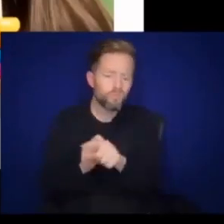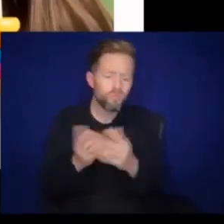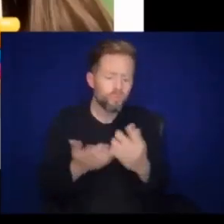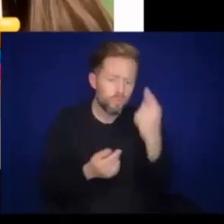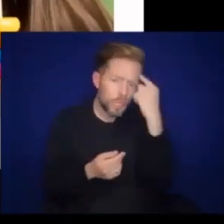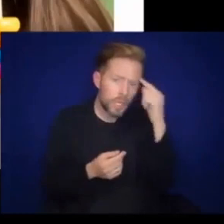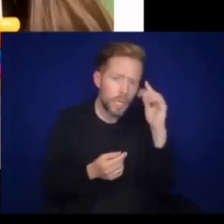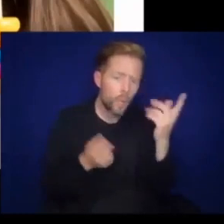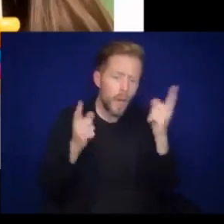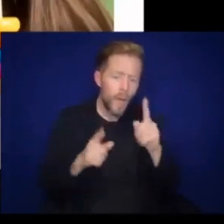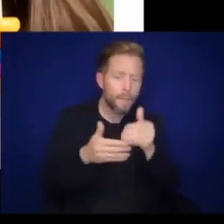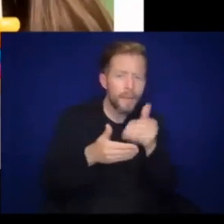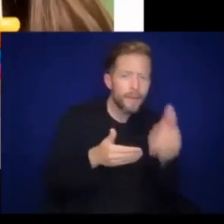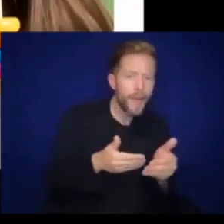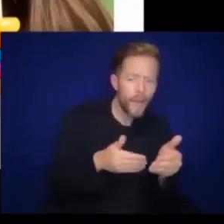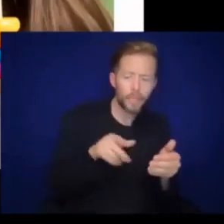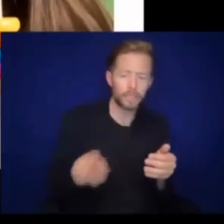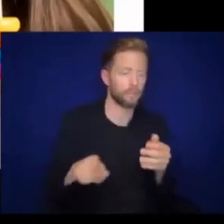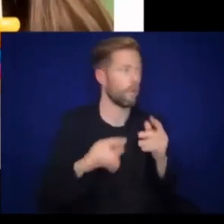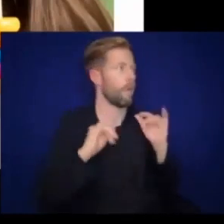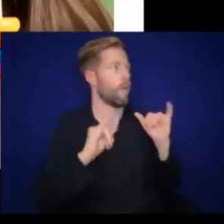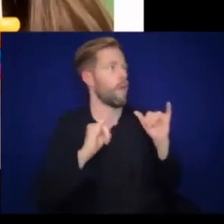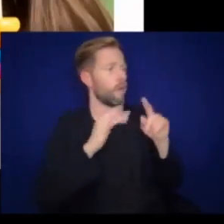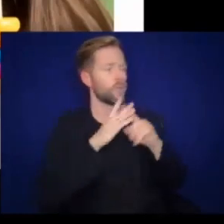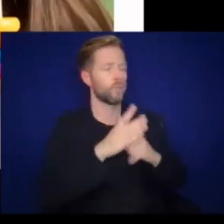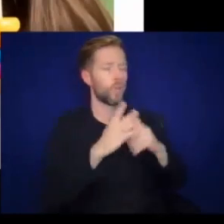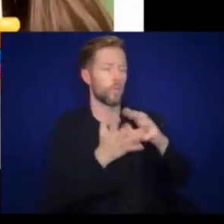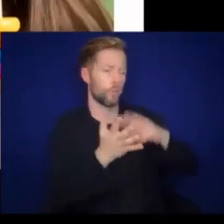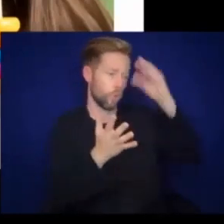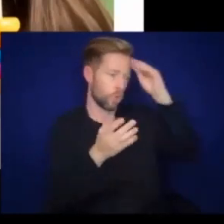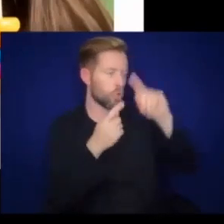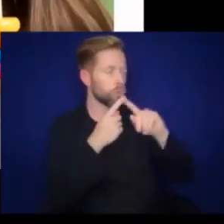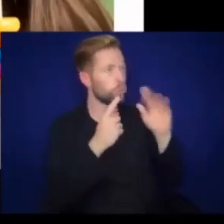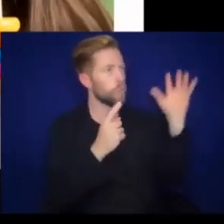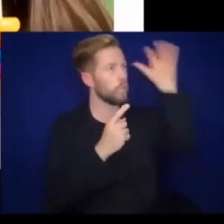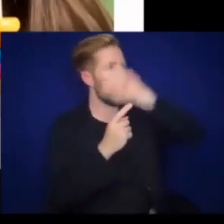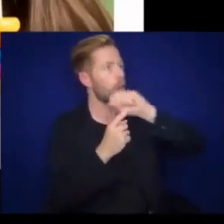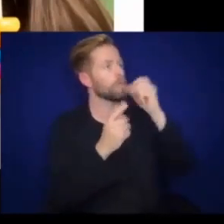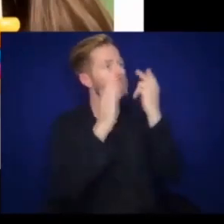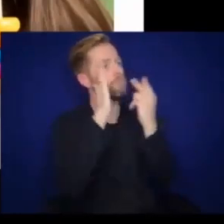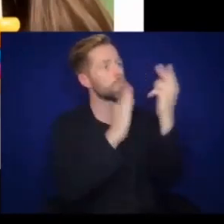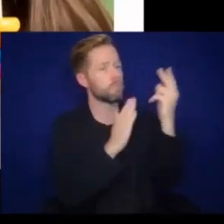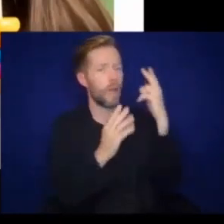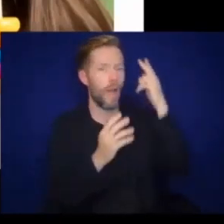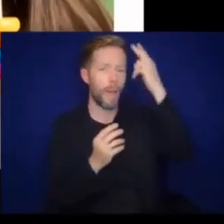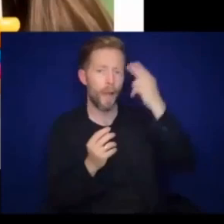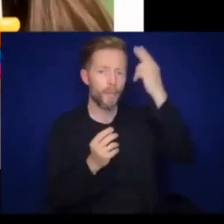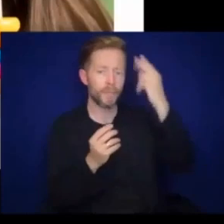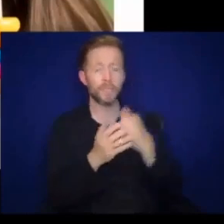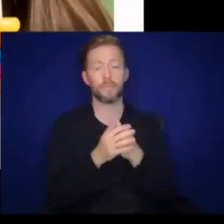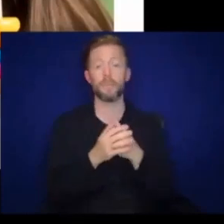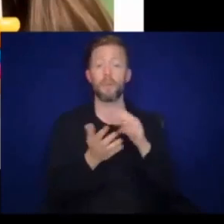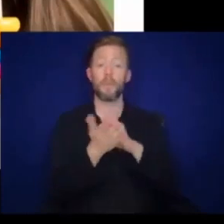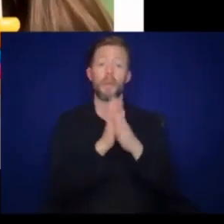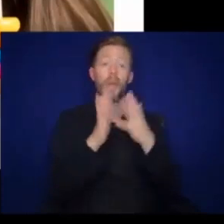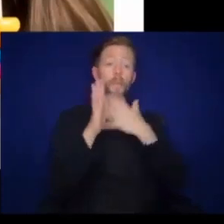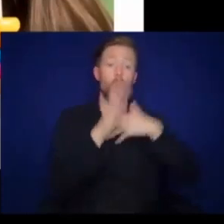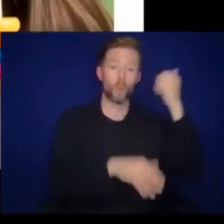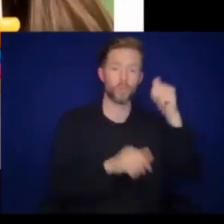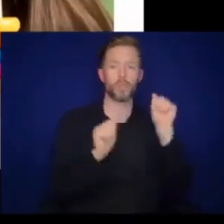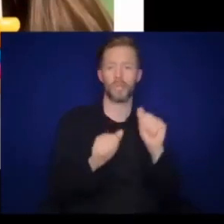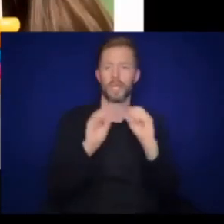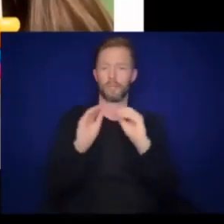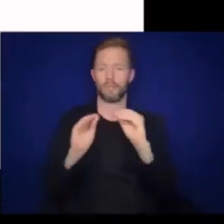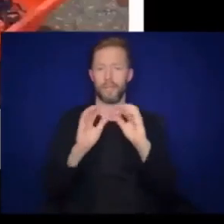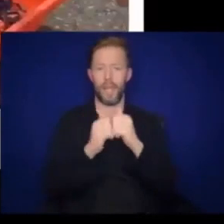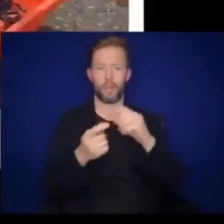what the child thinks will happen next so they start to learn to make a hypothesis. As they get older, you can then teach them how to